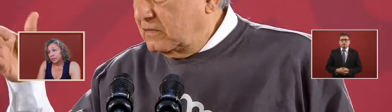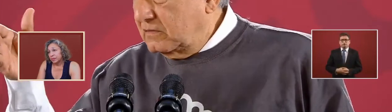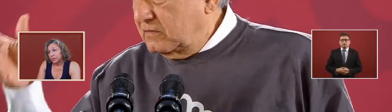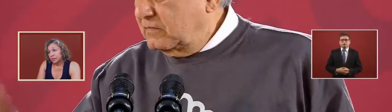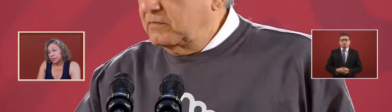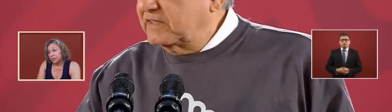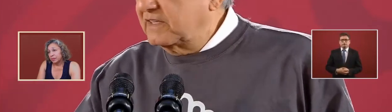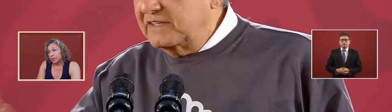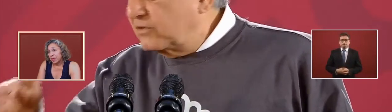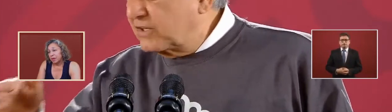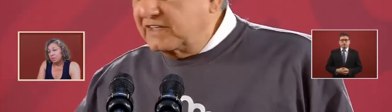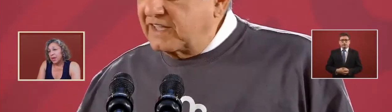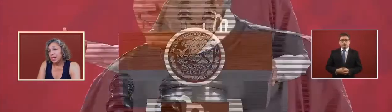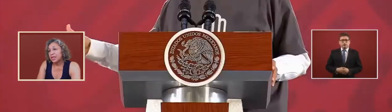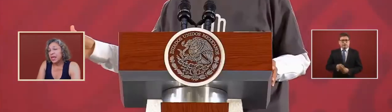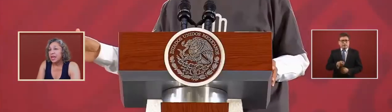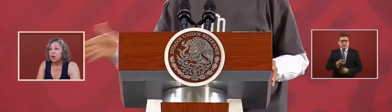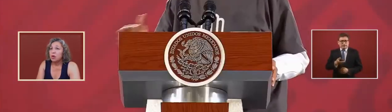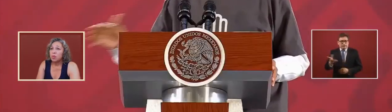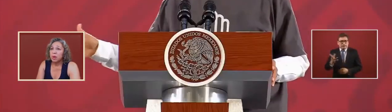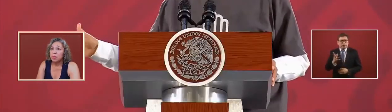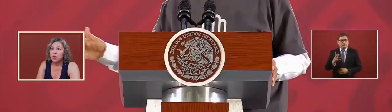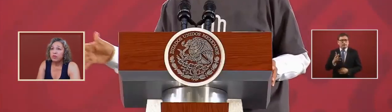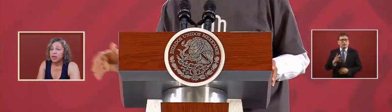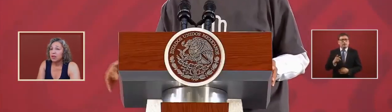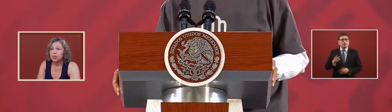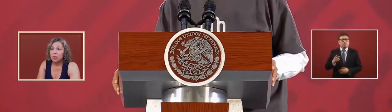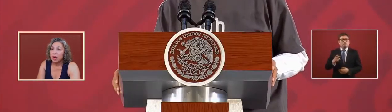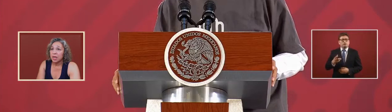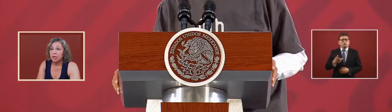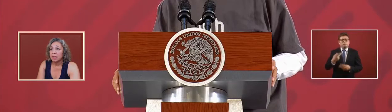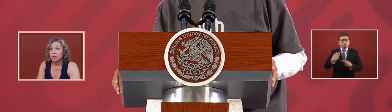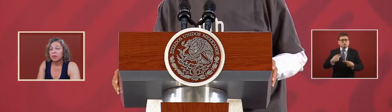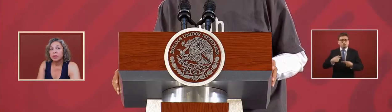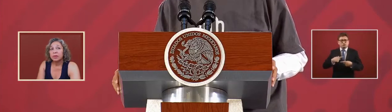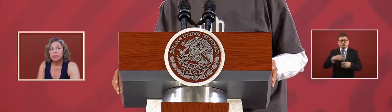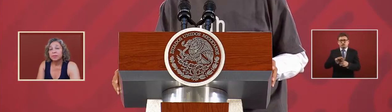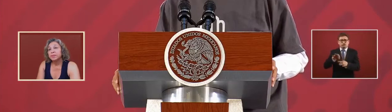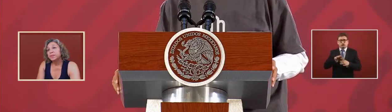maintain maintain or remove an authority